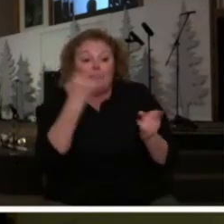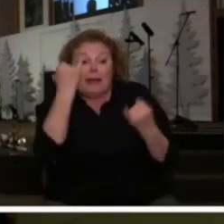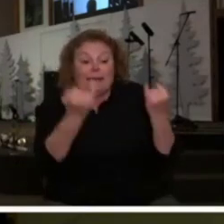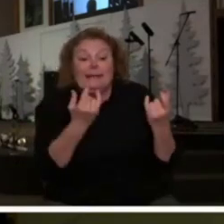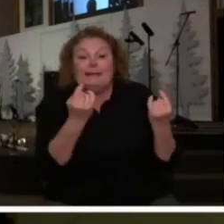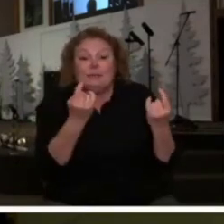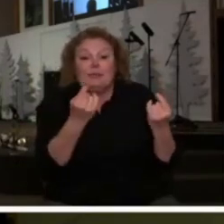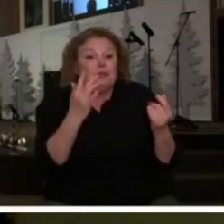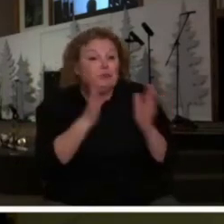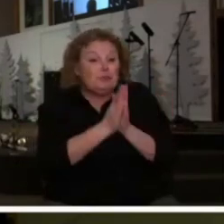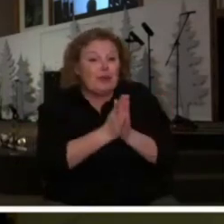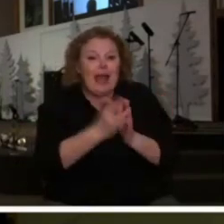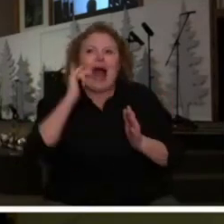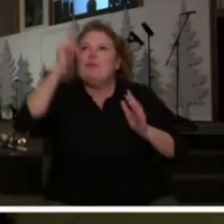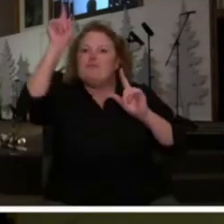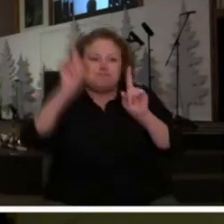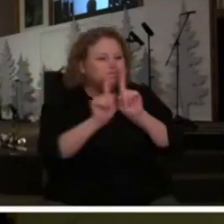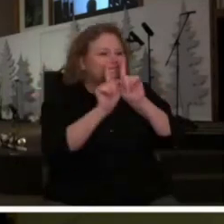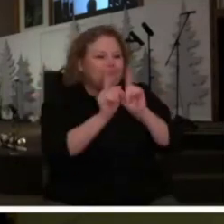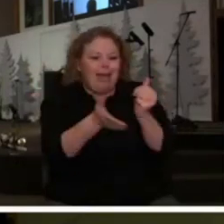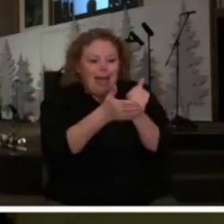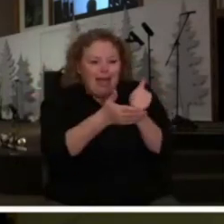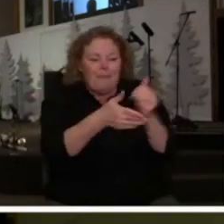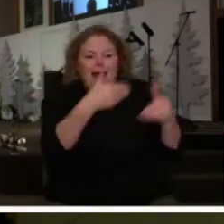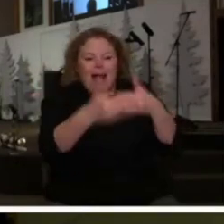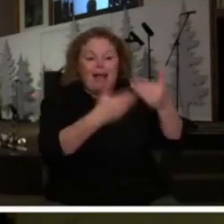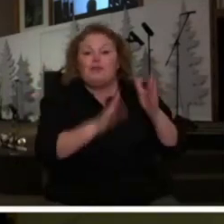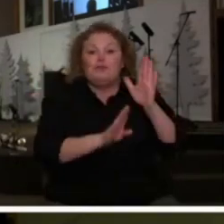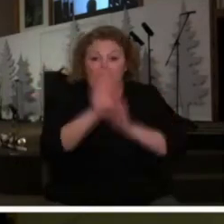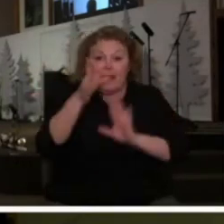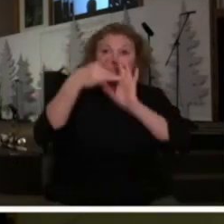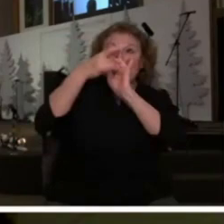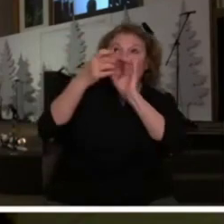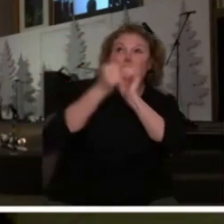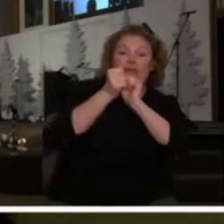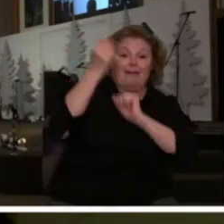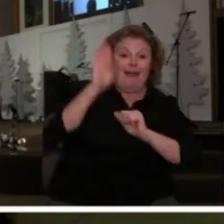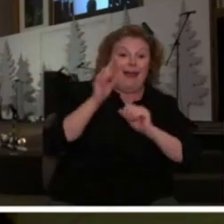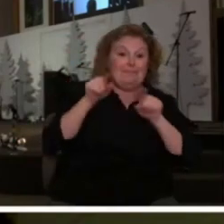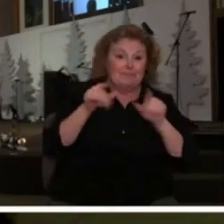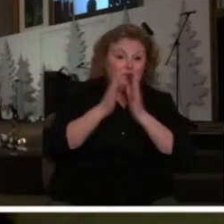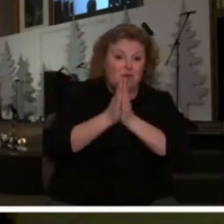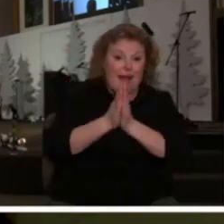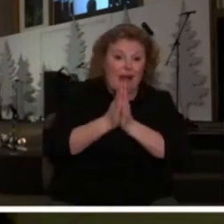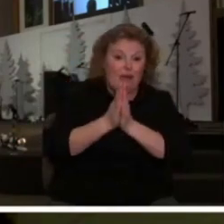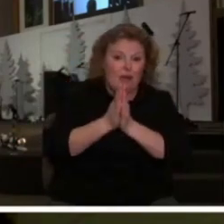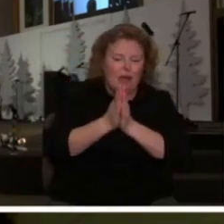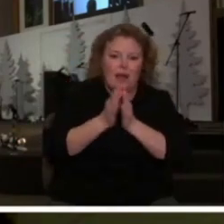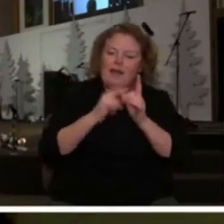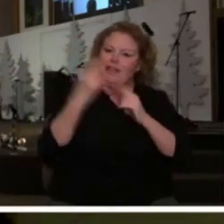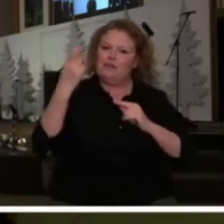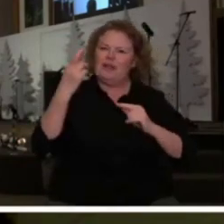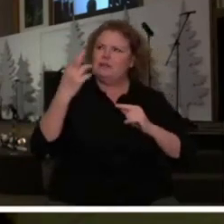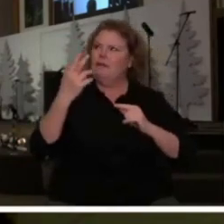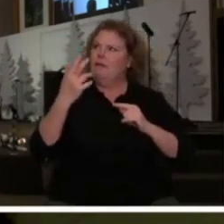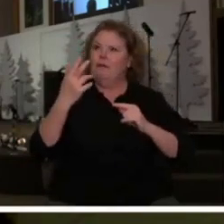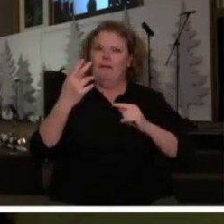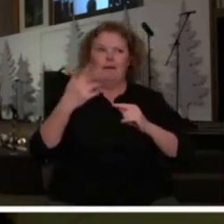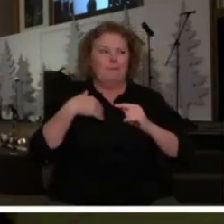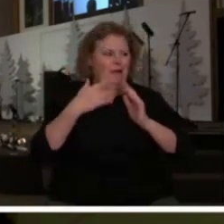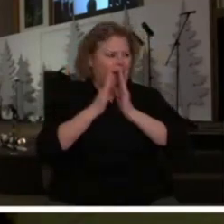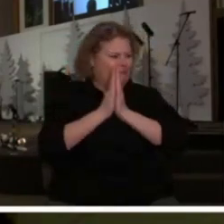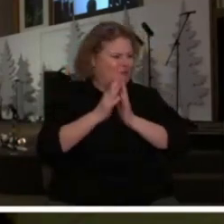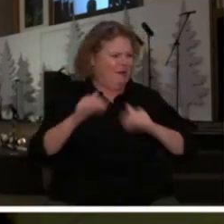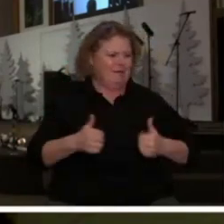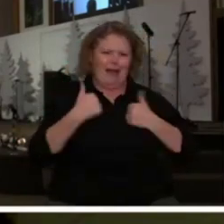are to pray. I'm going to come alongside of you and help you to begin to develop that. And suddenly you'll begin to discover your prayer life can be cranked up with the